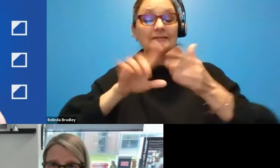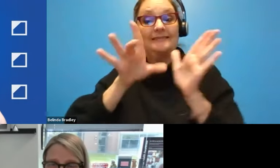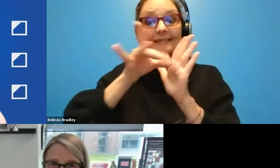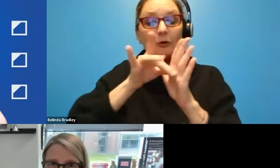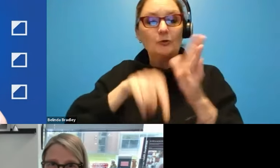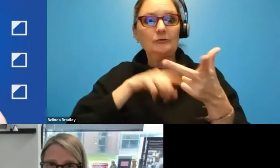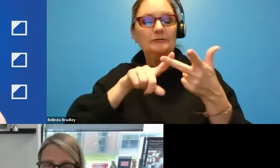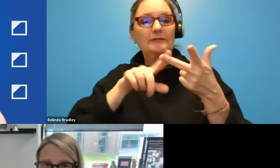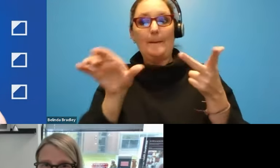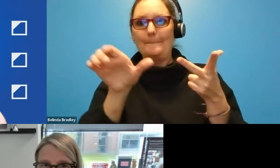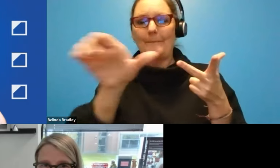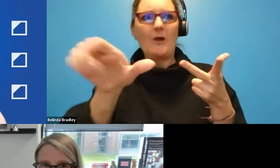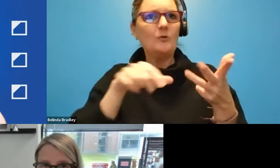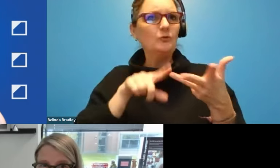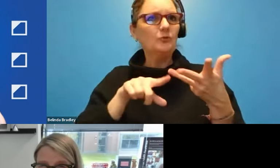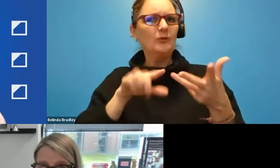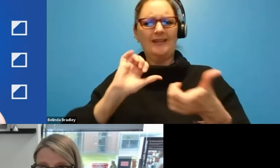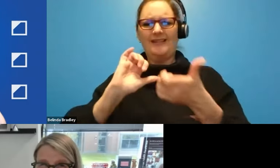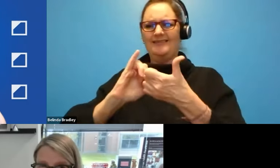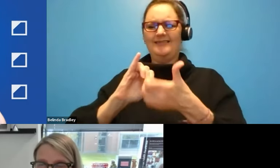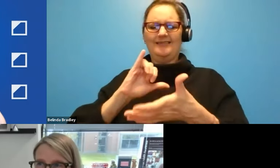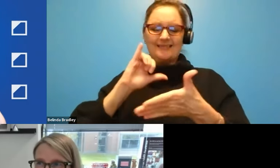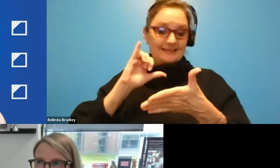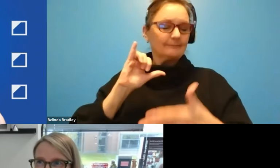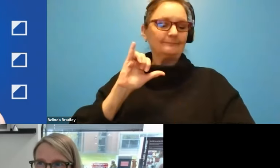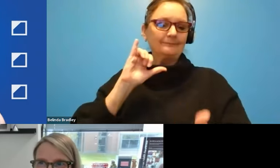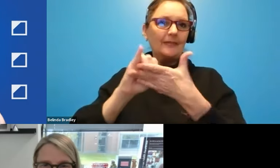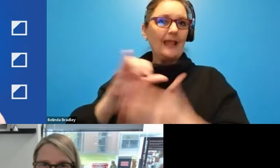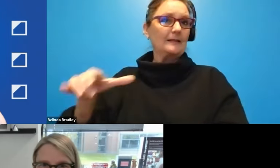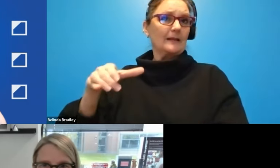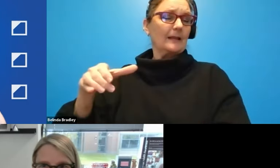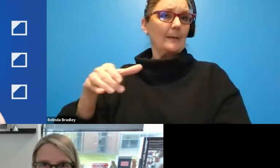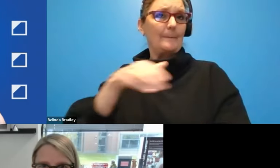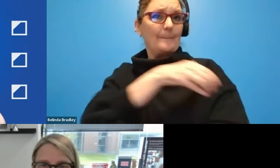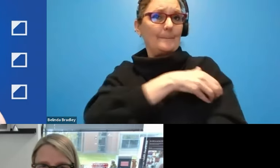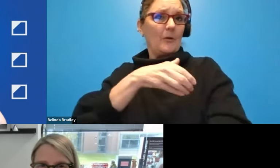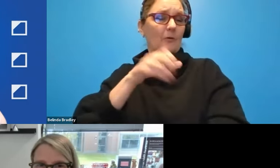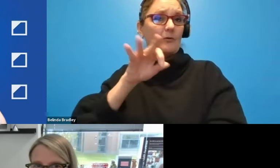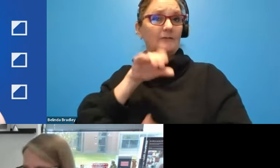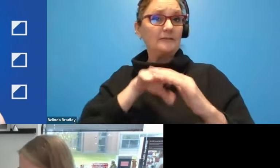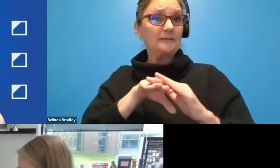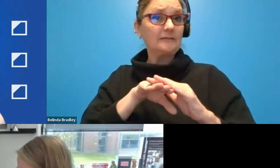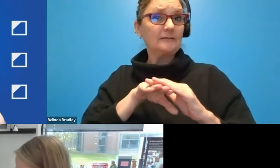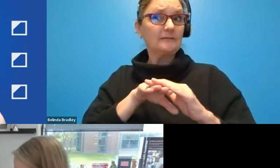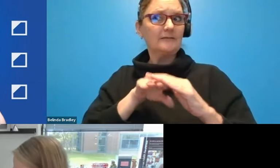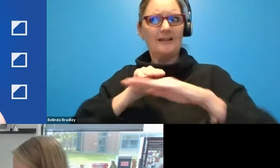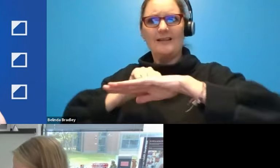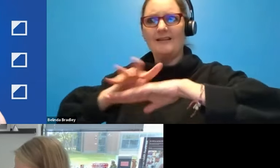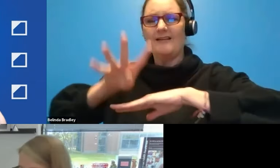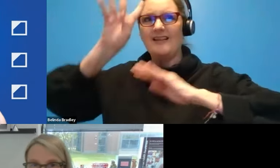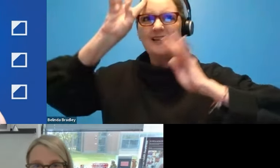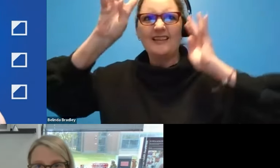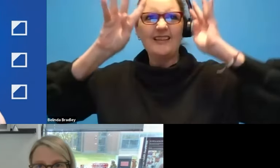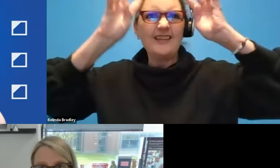And I think that's the power of accessibility. You can really innovate and design gorgeous things. That is